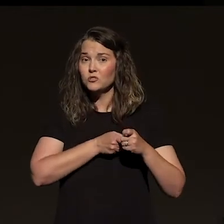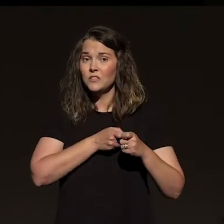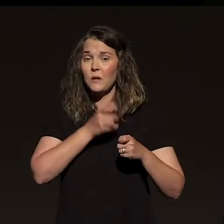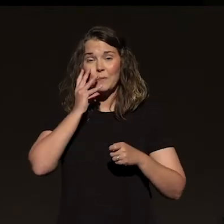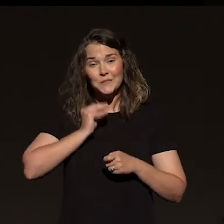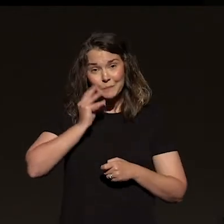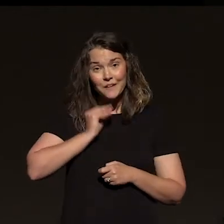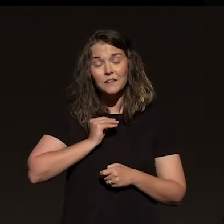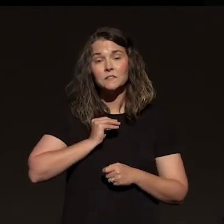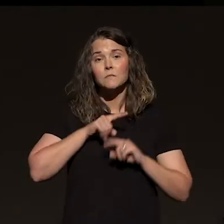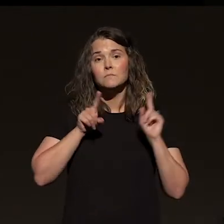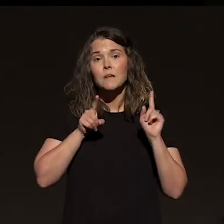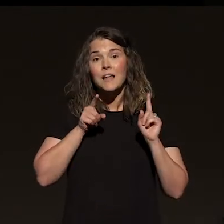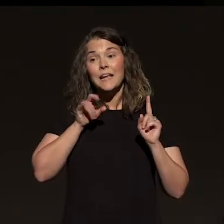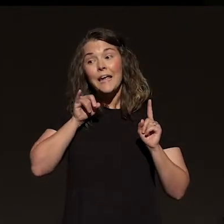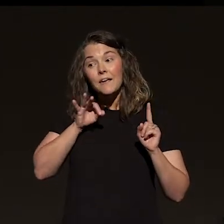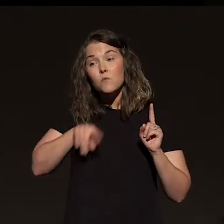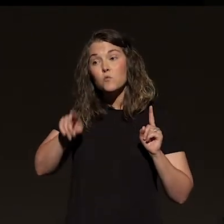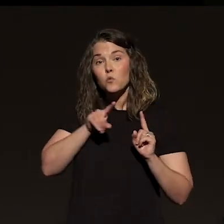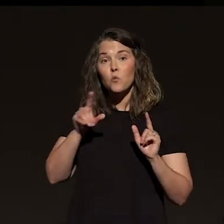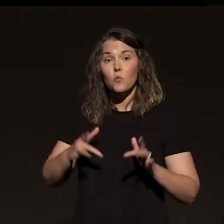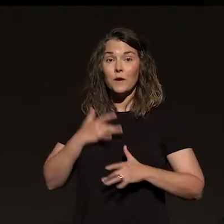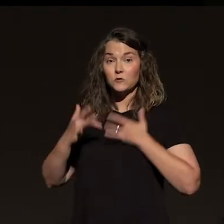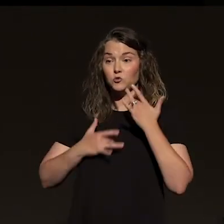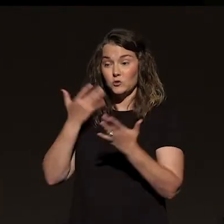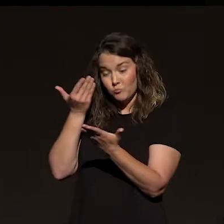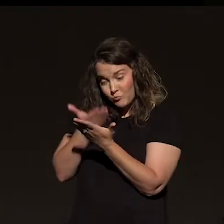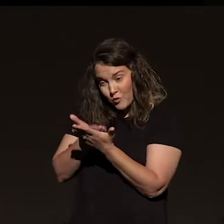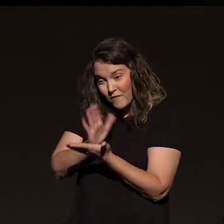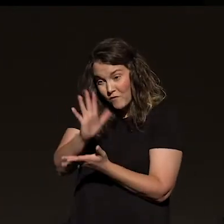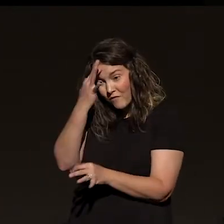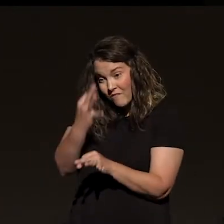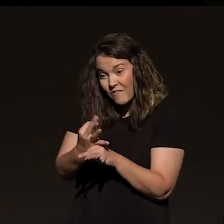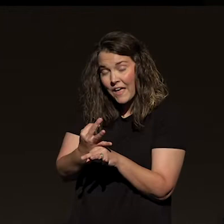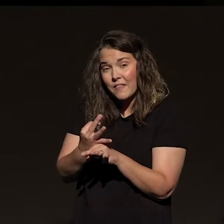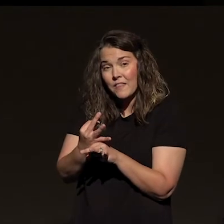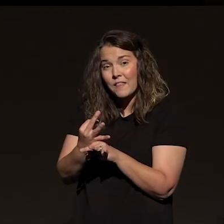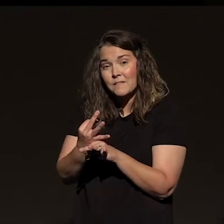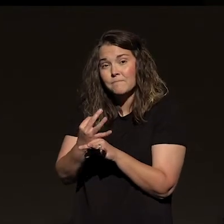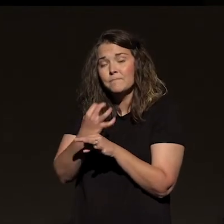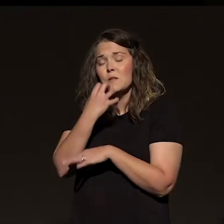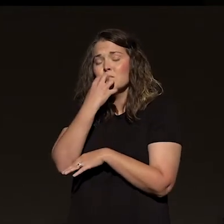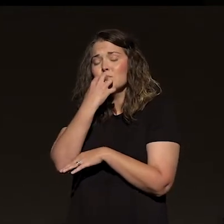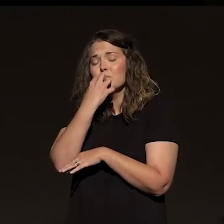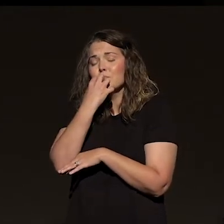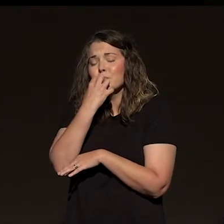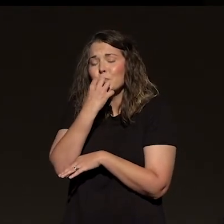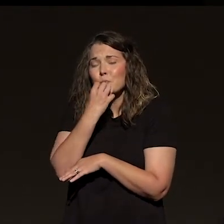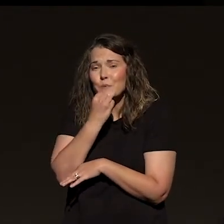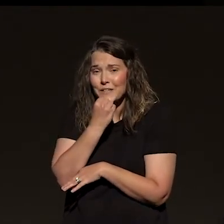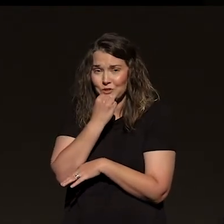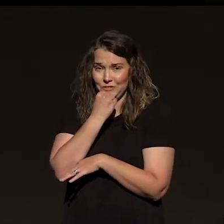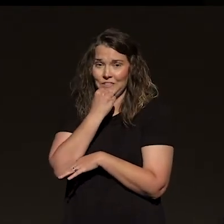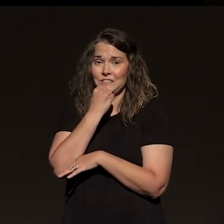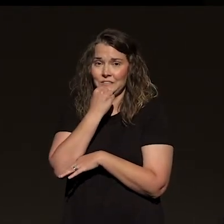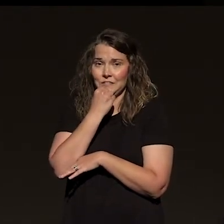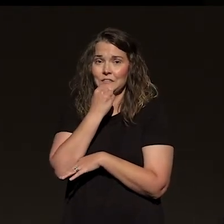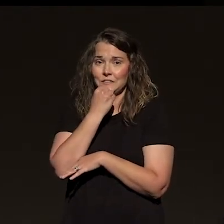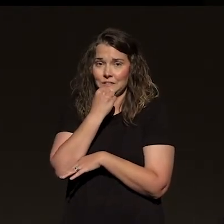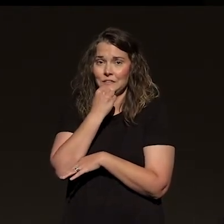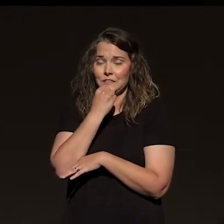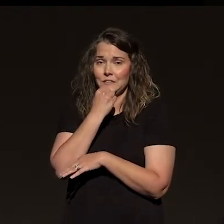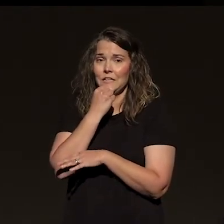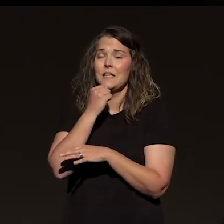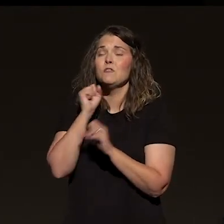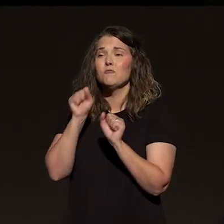says, you rejoice so that the proof of your faith being more precious than gold, which is perishable, even though tested by fire, may be found to result